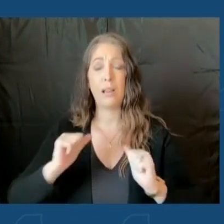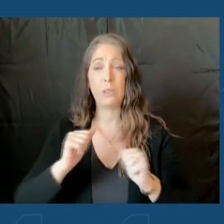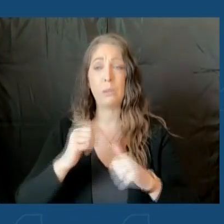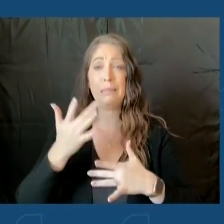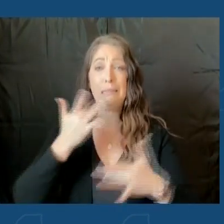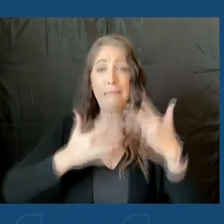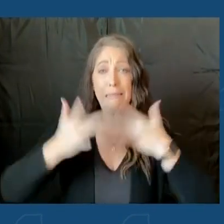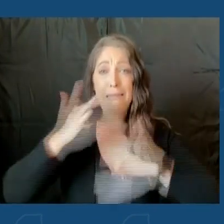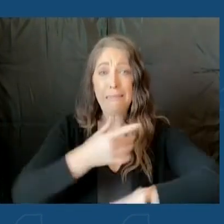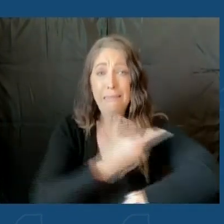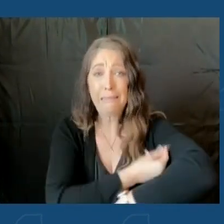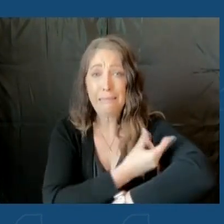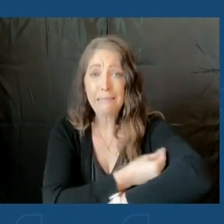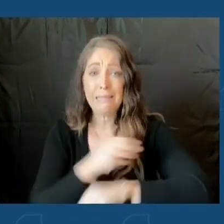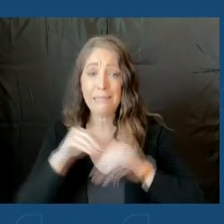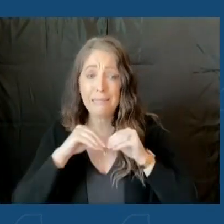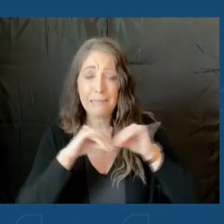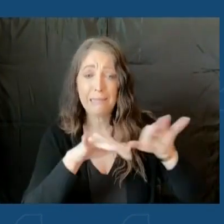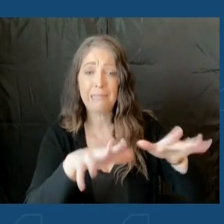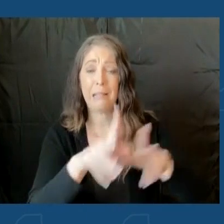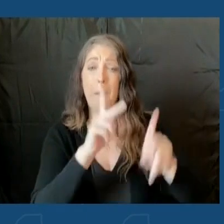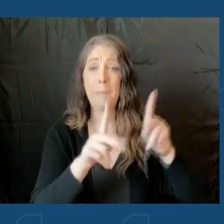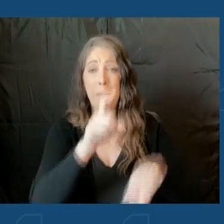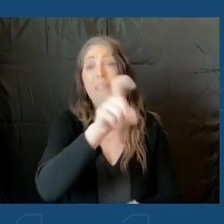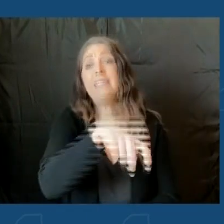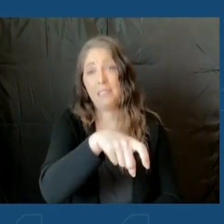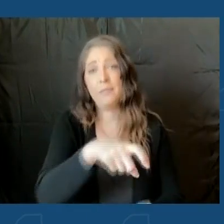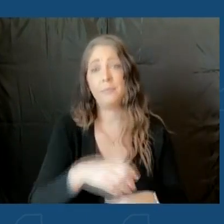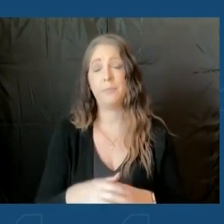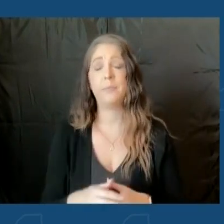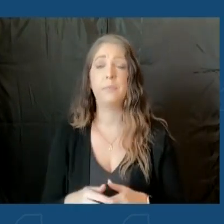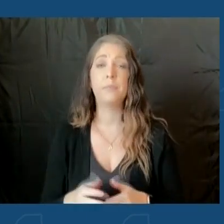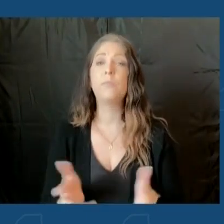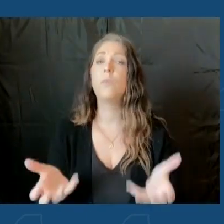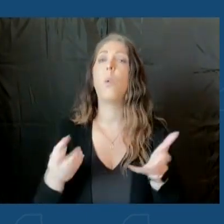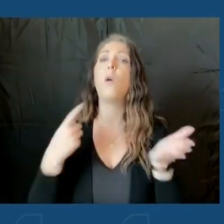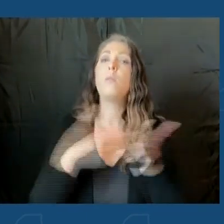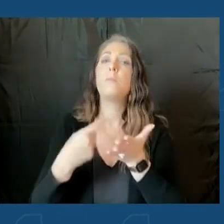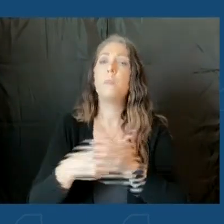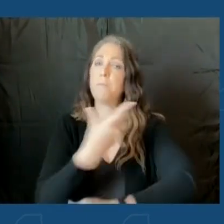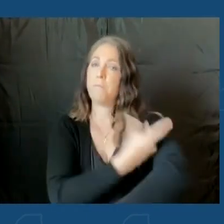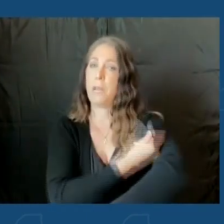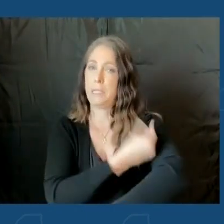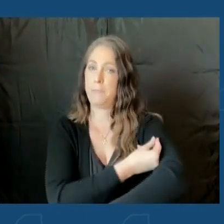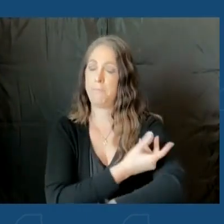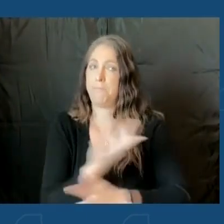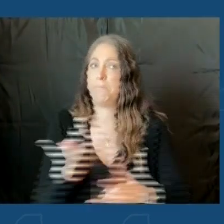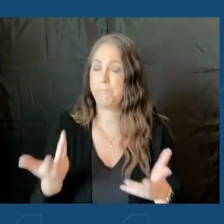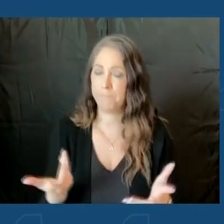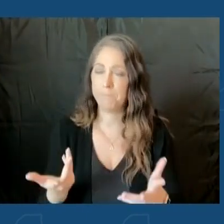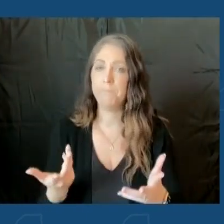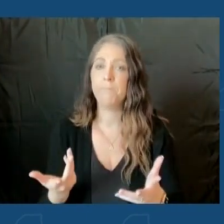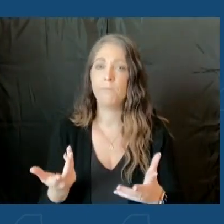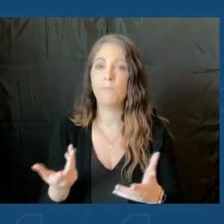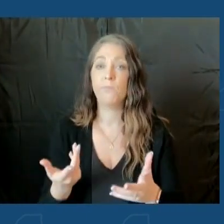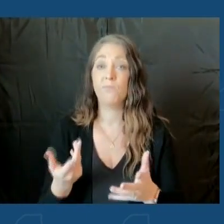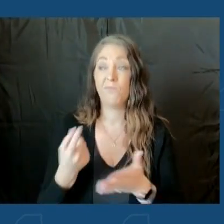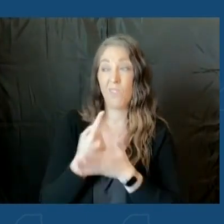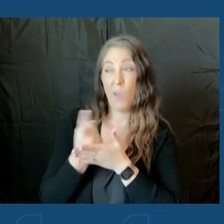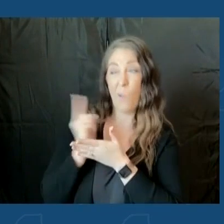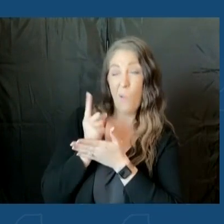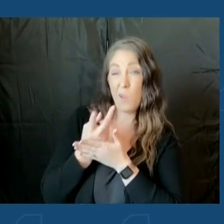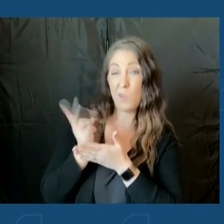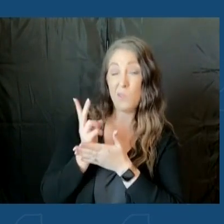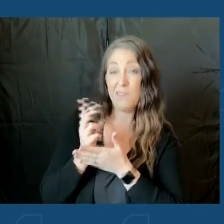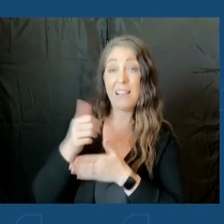we have to the people who need it most. So I want to just talk a little bit about vaccinations and where that is. Just a couple of weeks ago, there were about 10